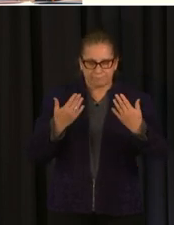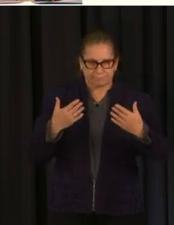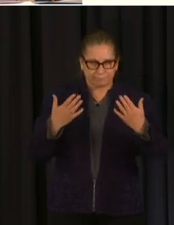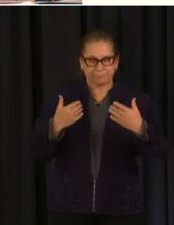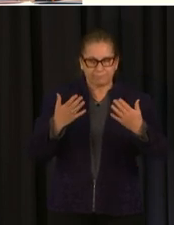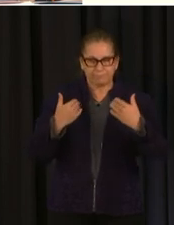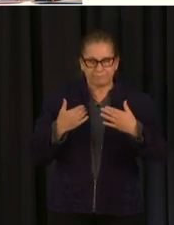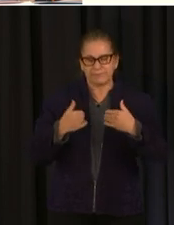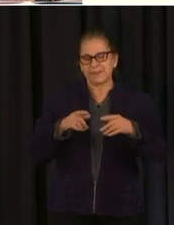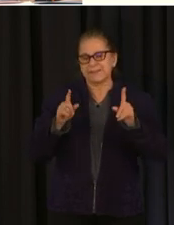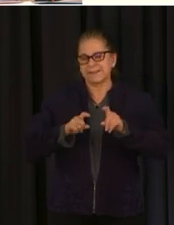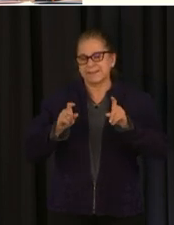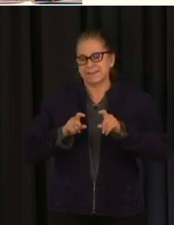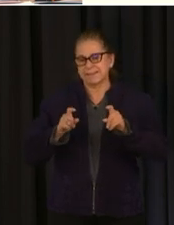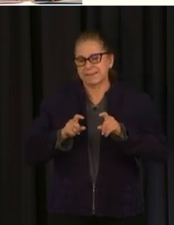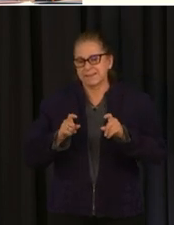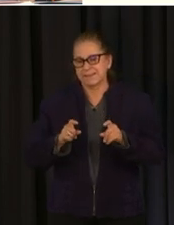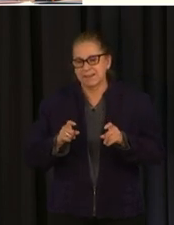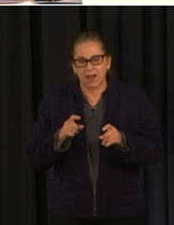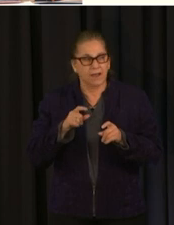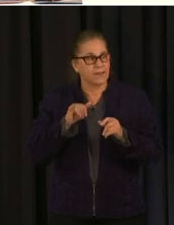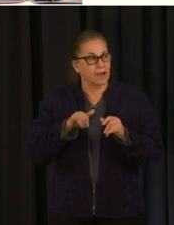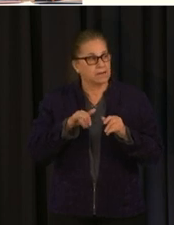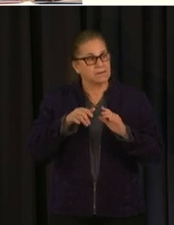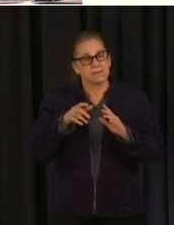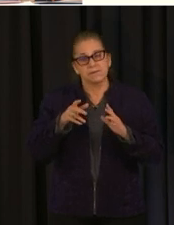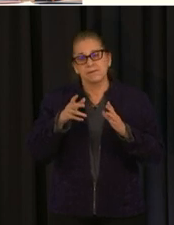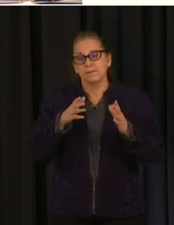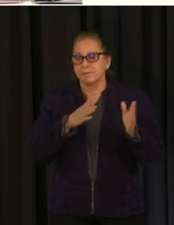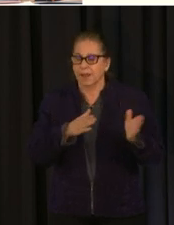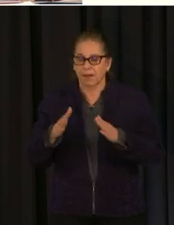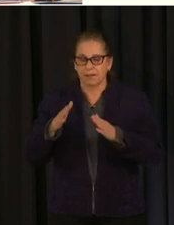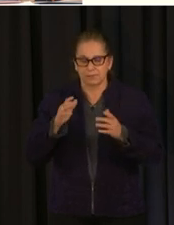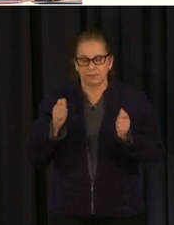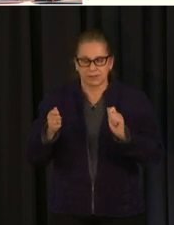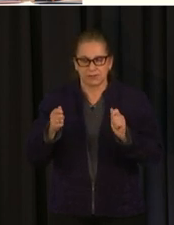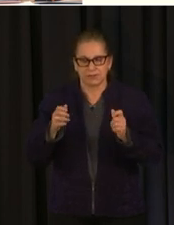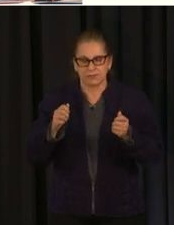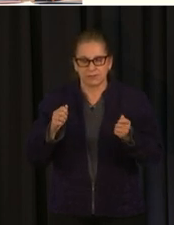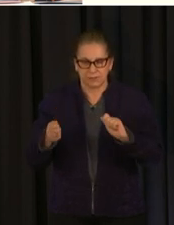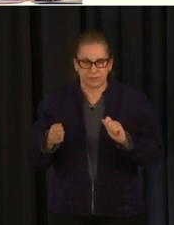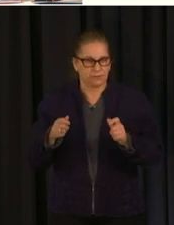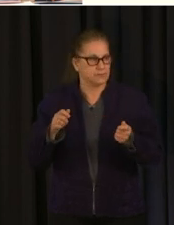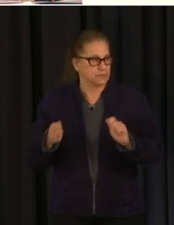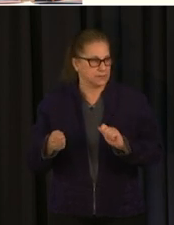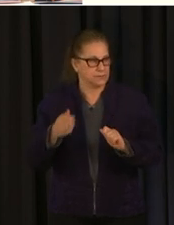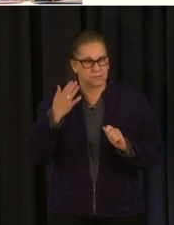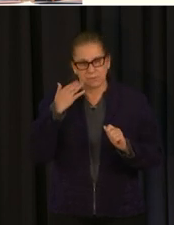sure to communicate when we have any changes around the testing options are fewer people showing up at these sites yes